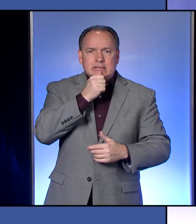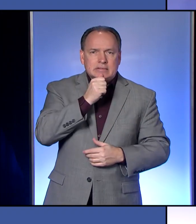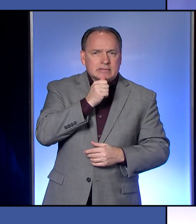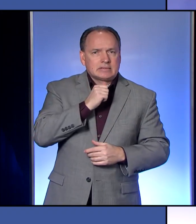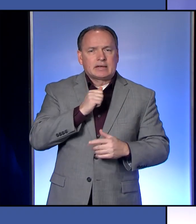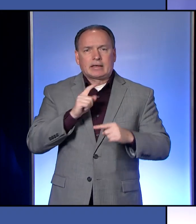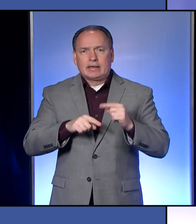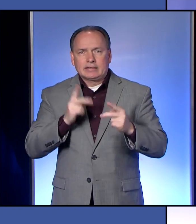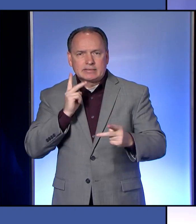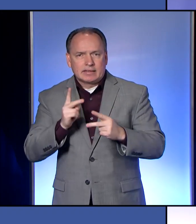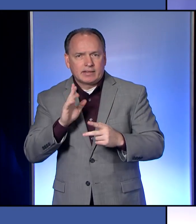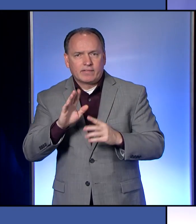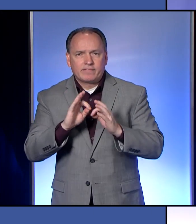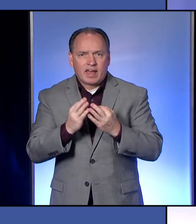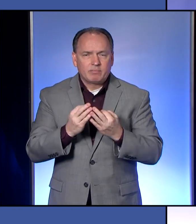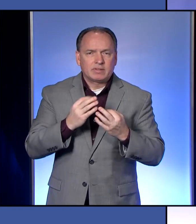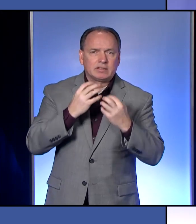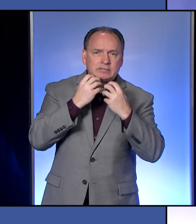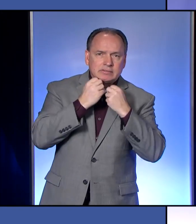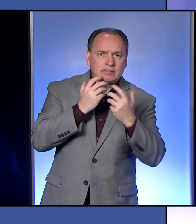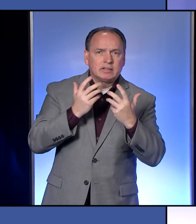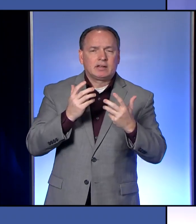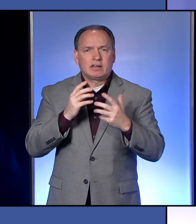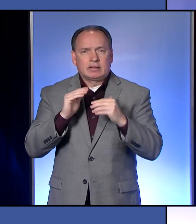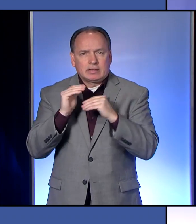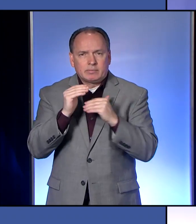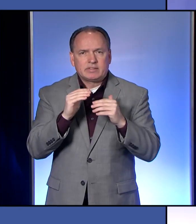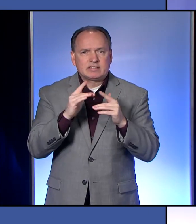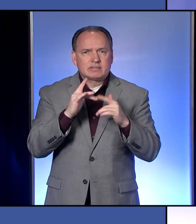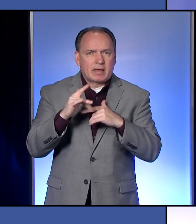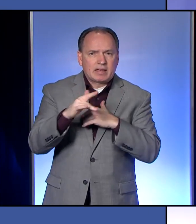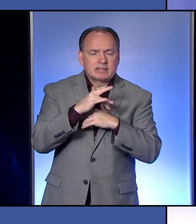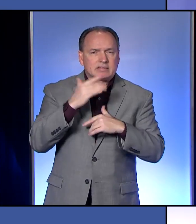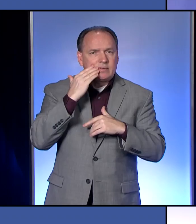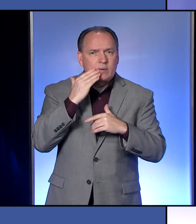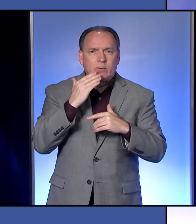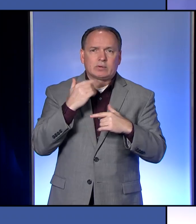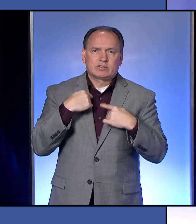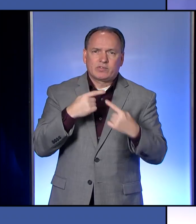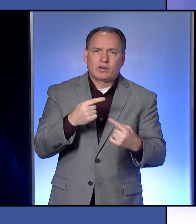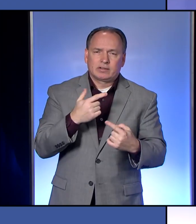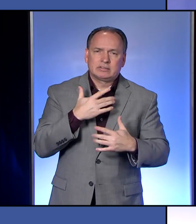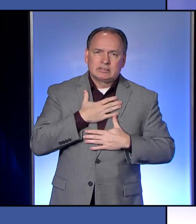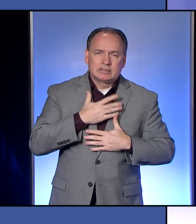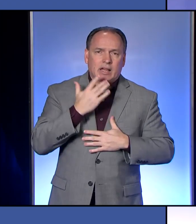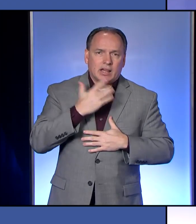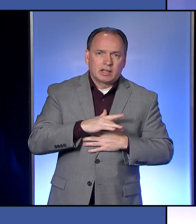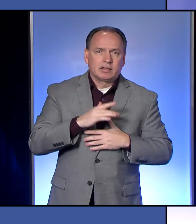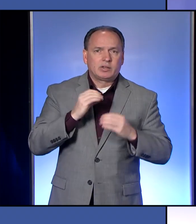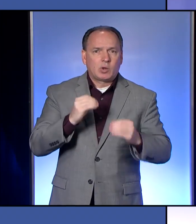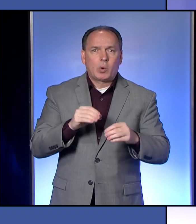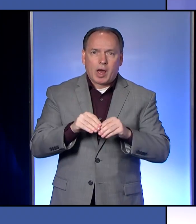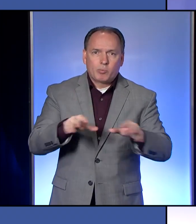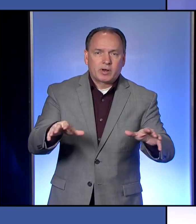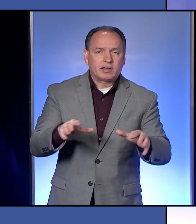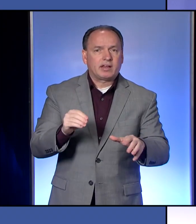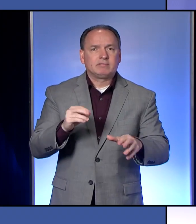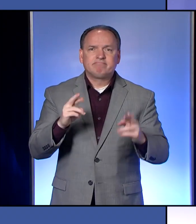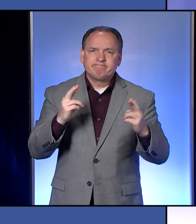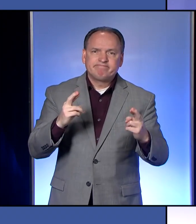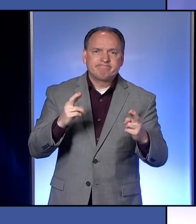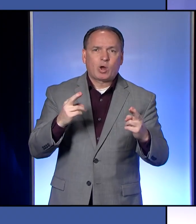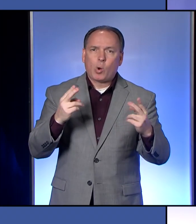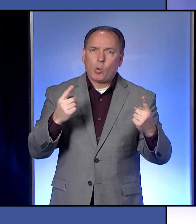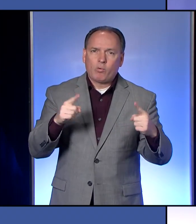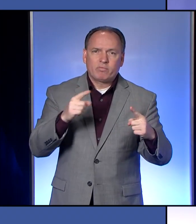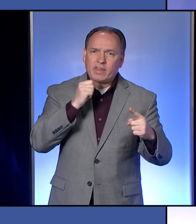not being able to see loved ones and in those contained spaces where mercifully we haven't seen any outbreaks yet and fingers crossed we don't, but just your message to those people